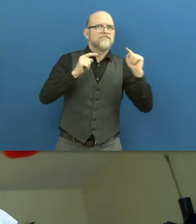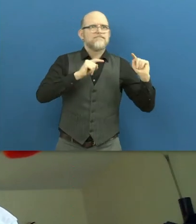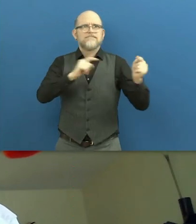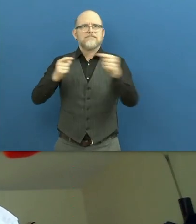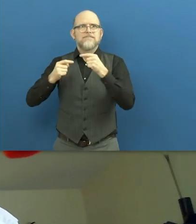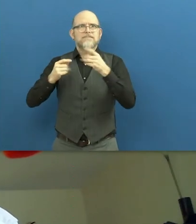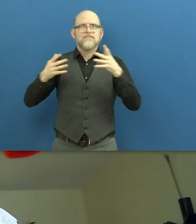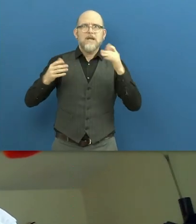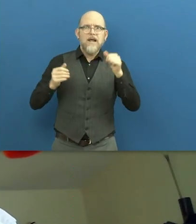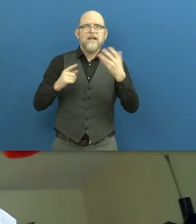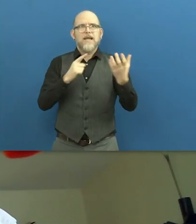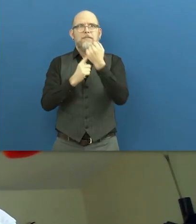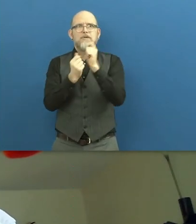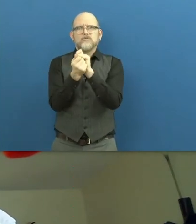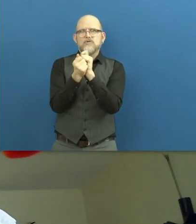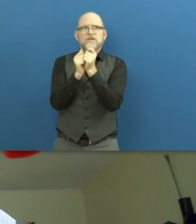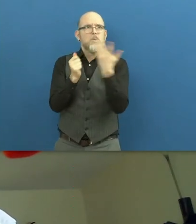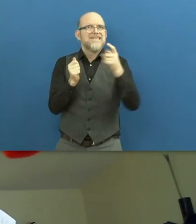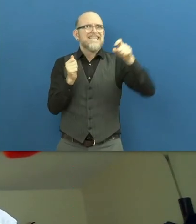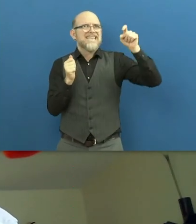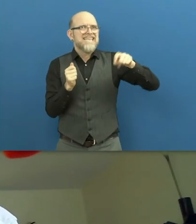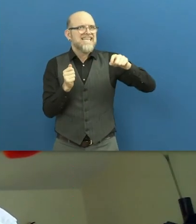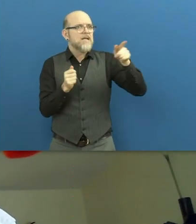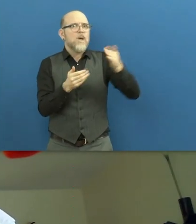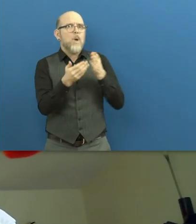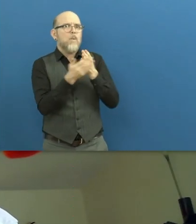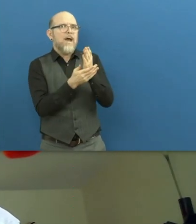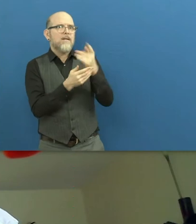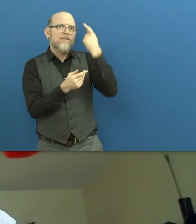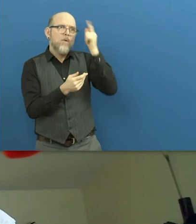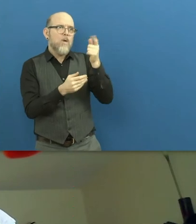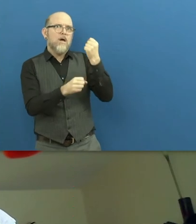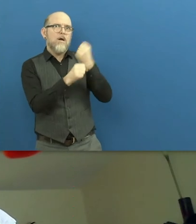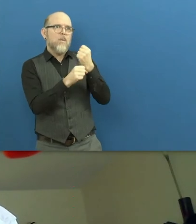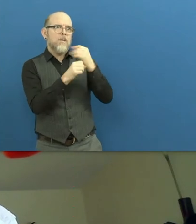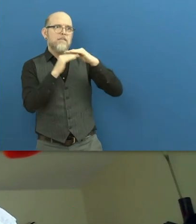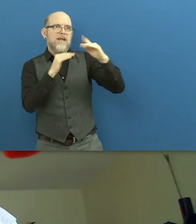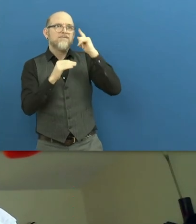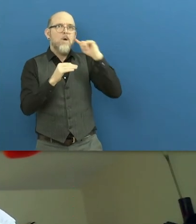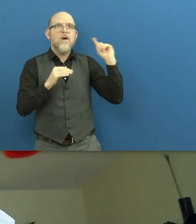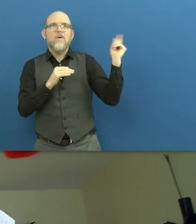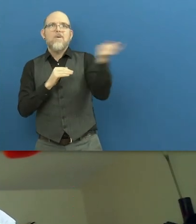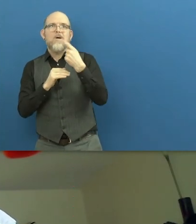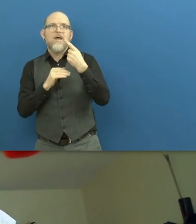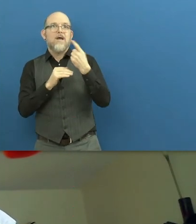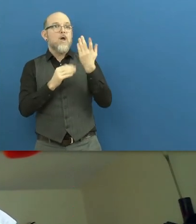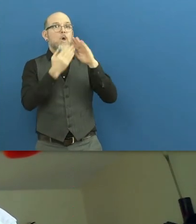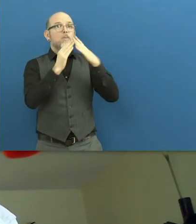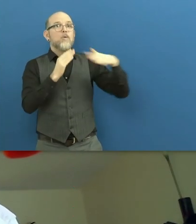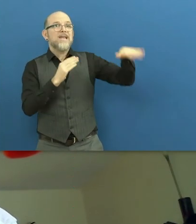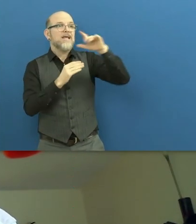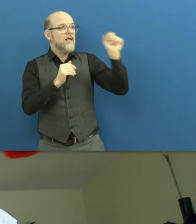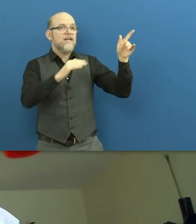shifts needed to realize the right to decent work for all and create truly diverse workplace and accessible societies.